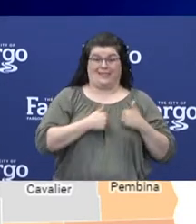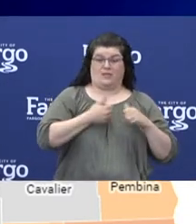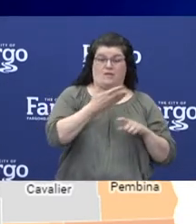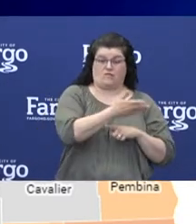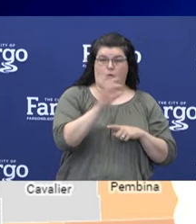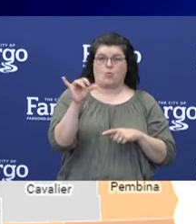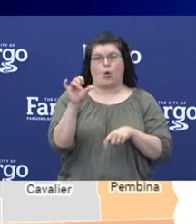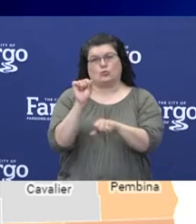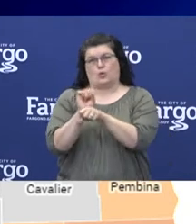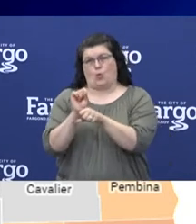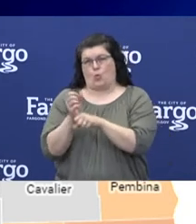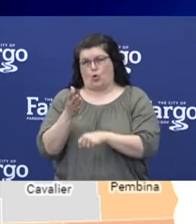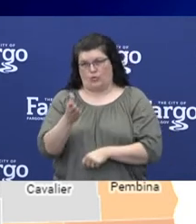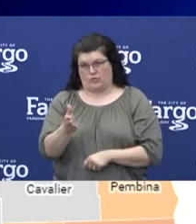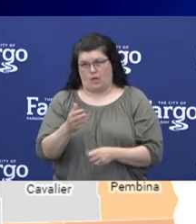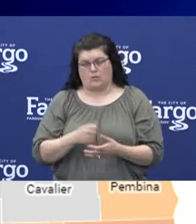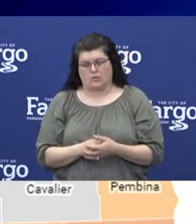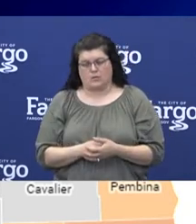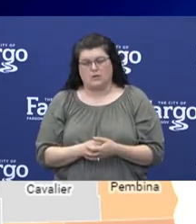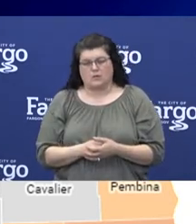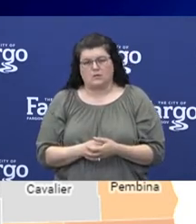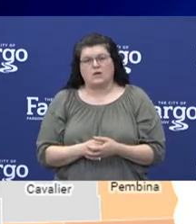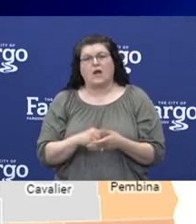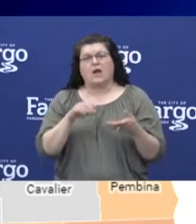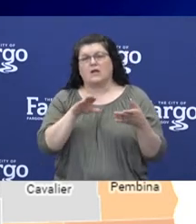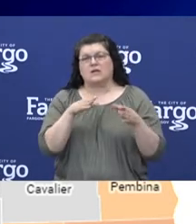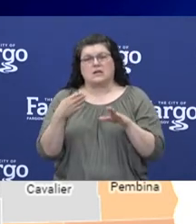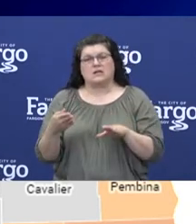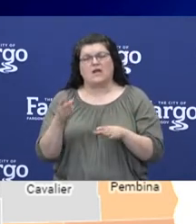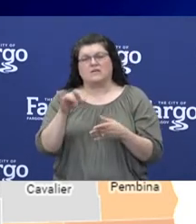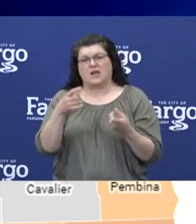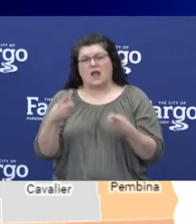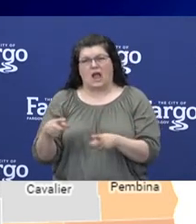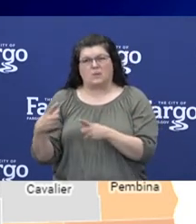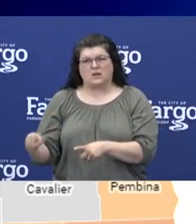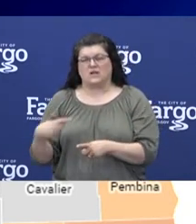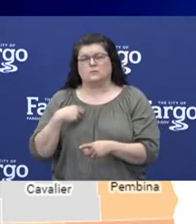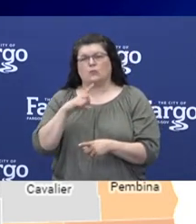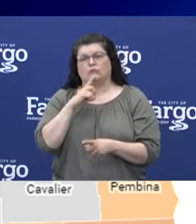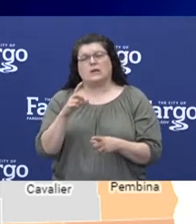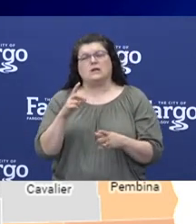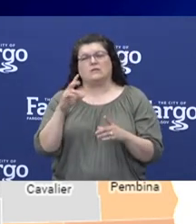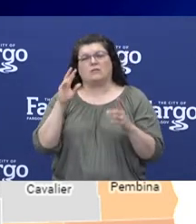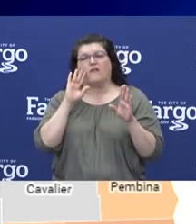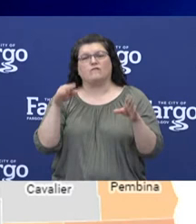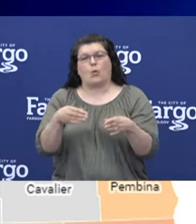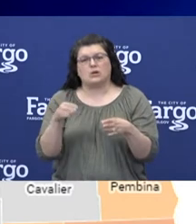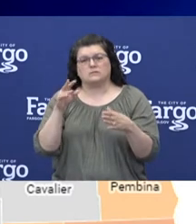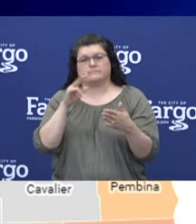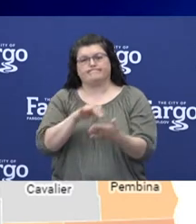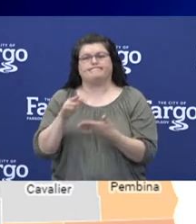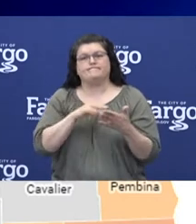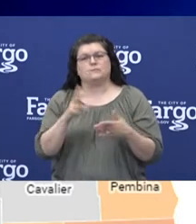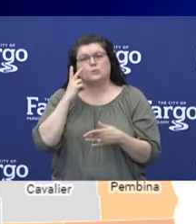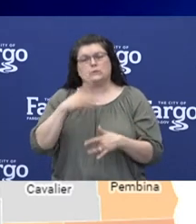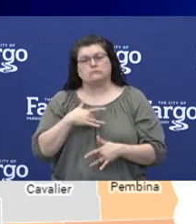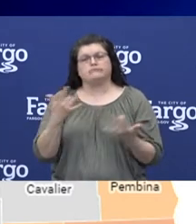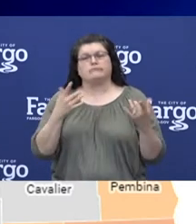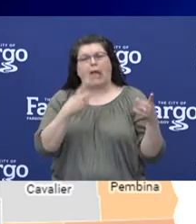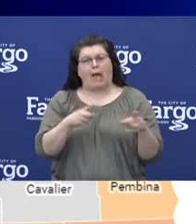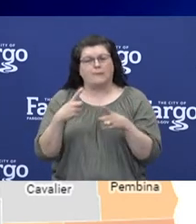the deaths have been obviously residents. This has been an intense area of focus for us with a number of efforts